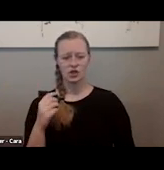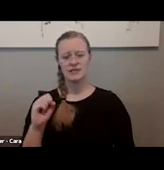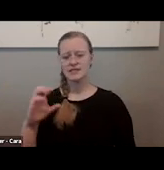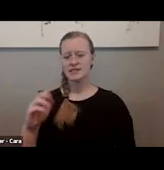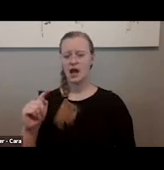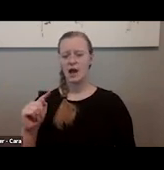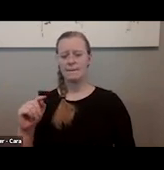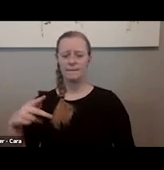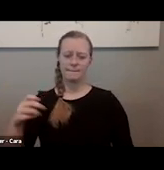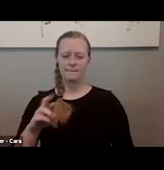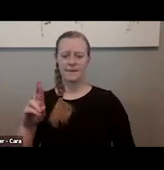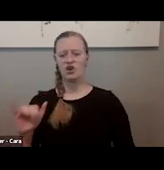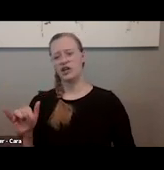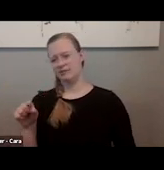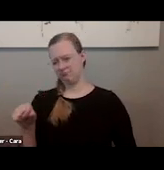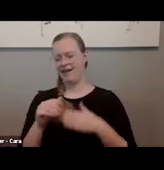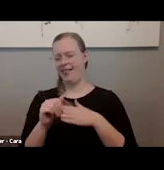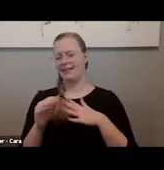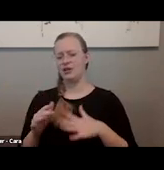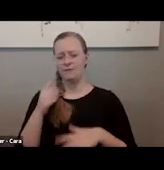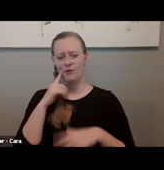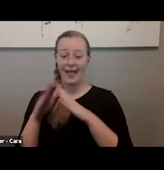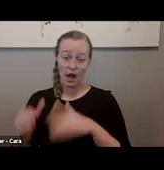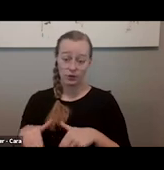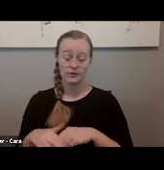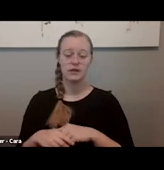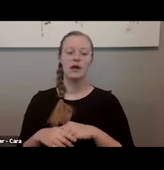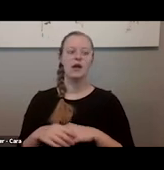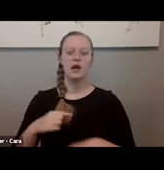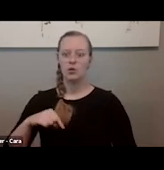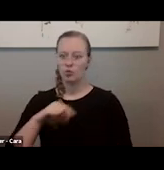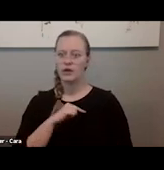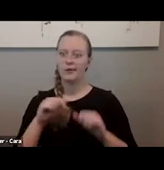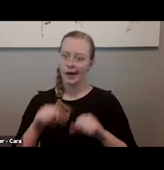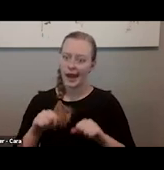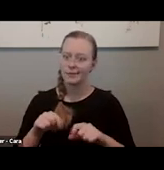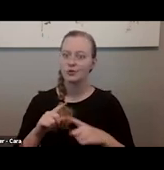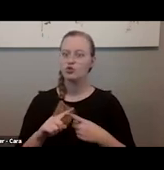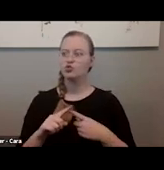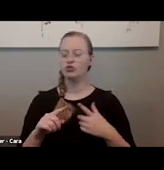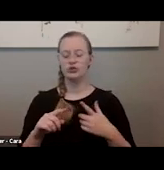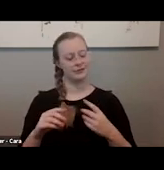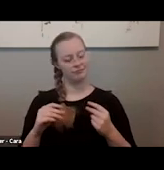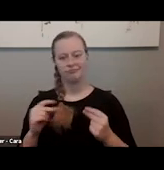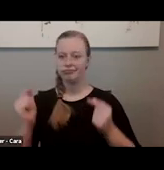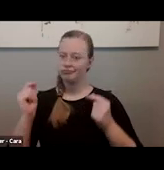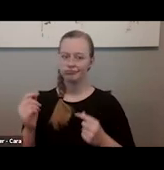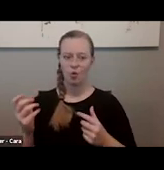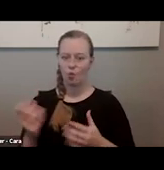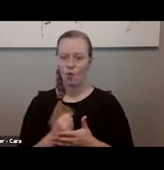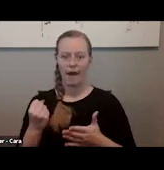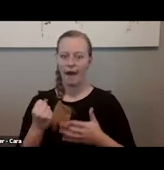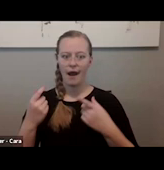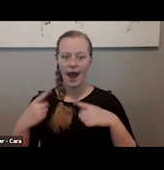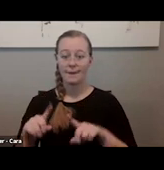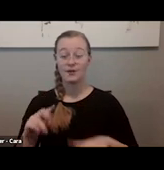is the leader among the House Freedom Caucus, and we were really able to knock those out. It happened on